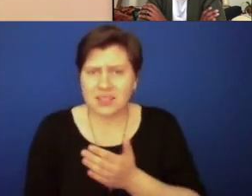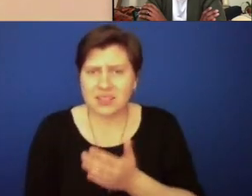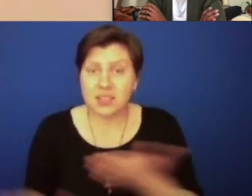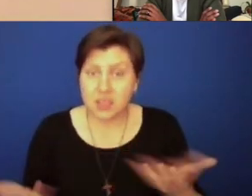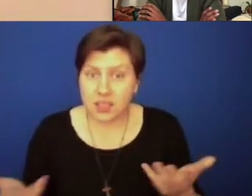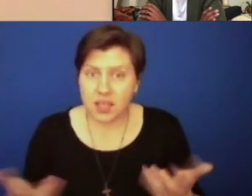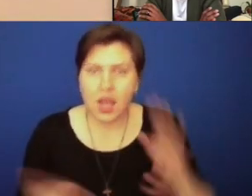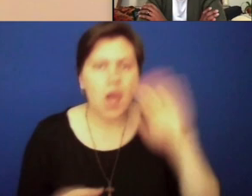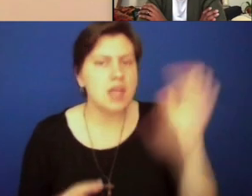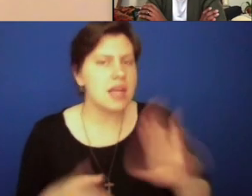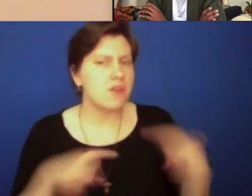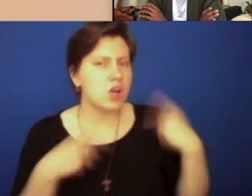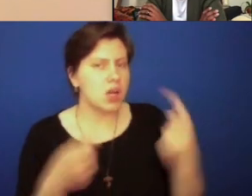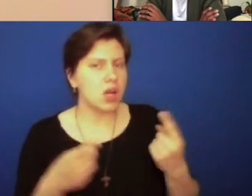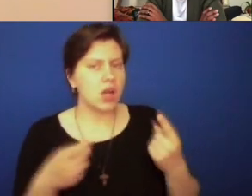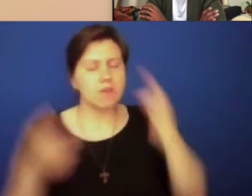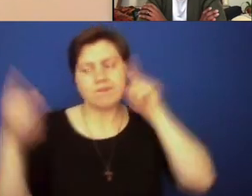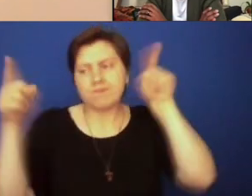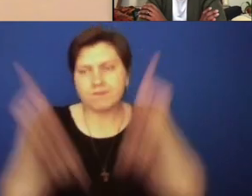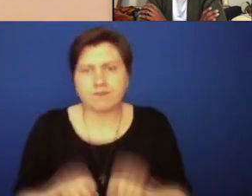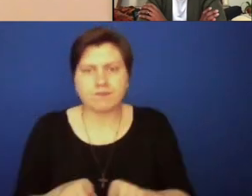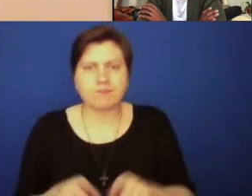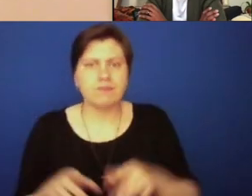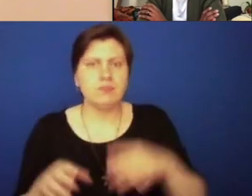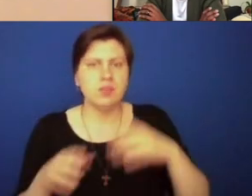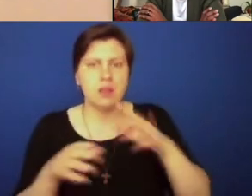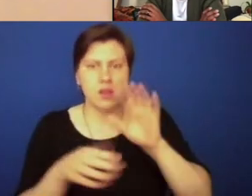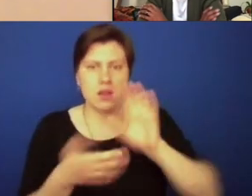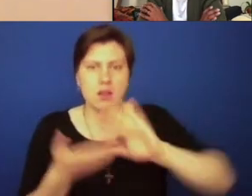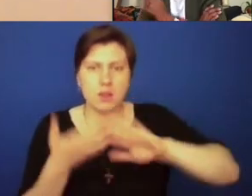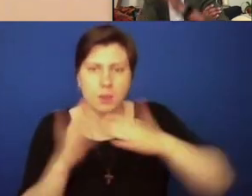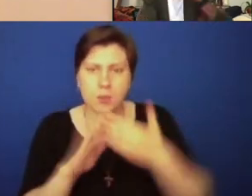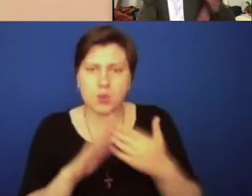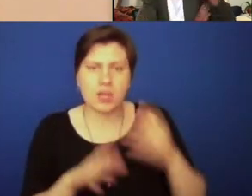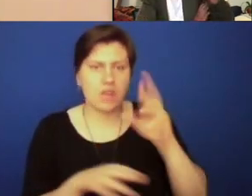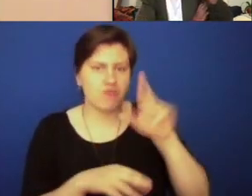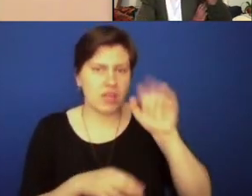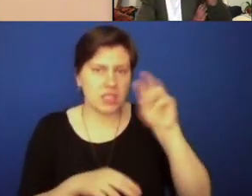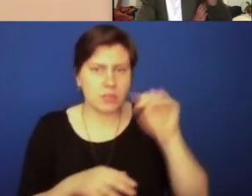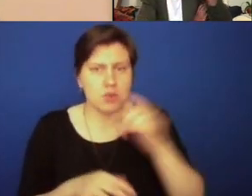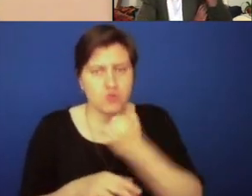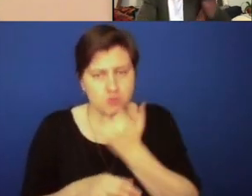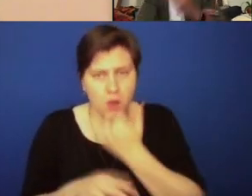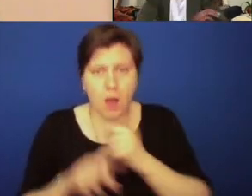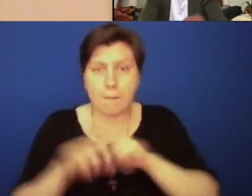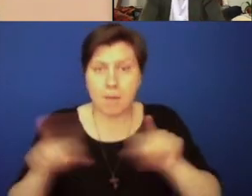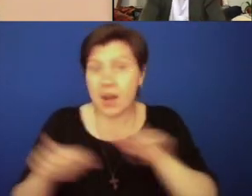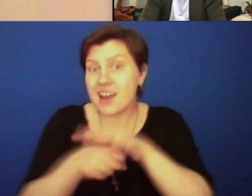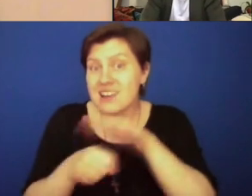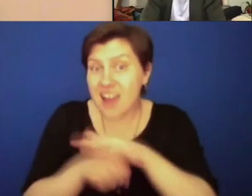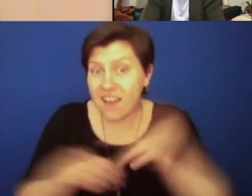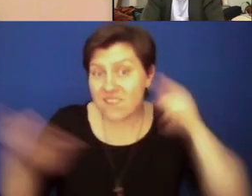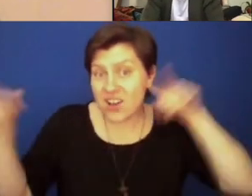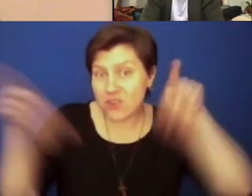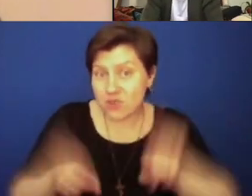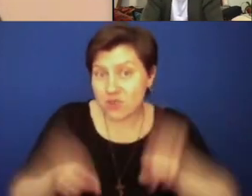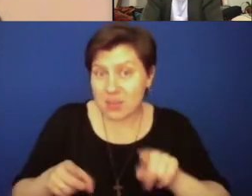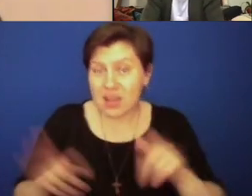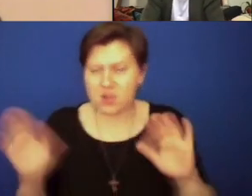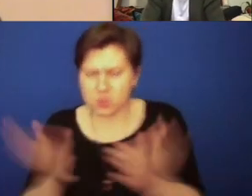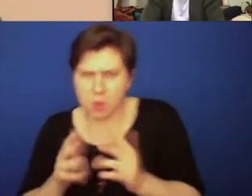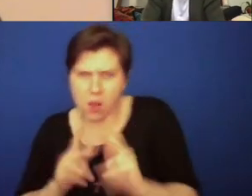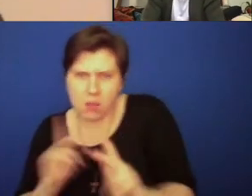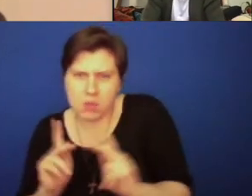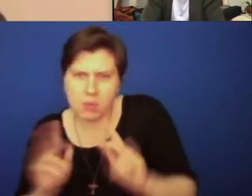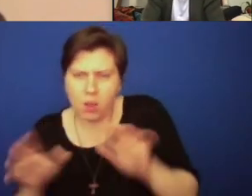it has never been sort of a consensus among the Catholic community that racism is wrong. But there has been enough consensus among a small group of people who have